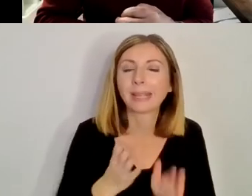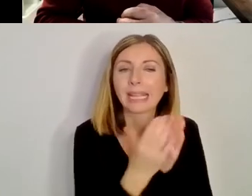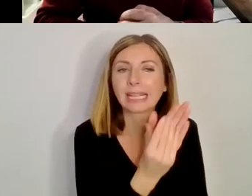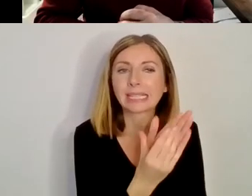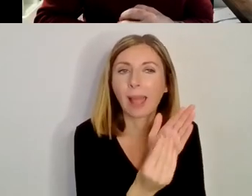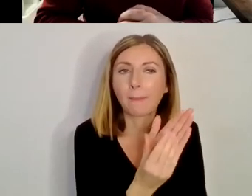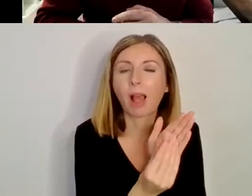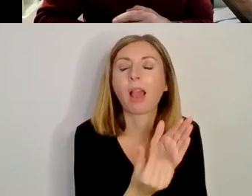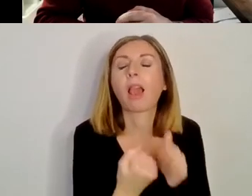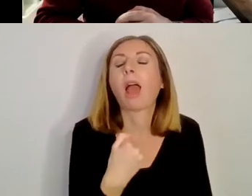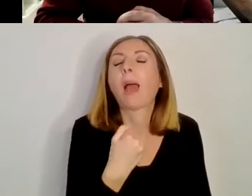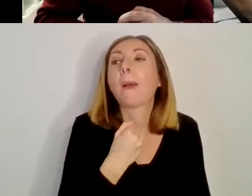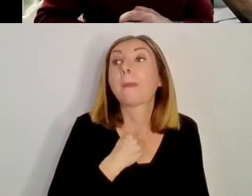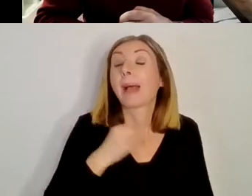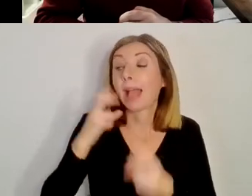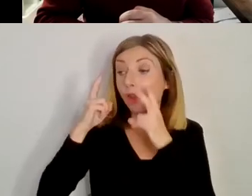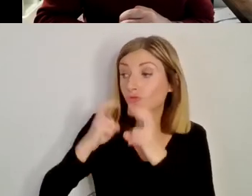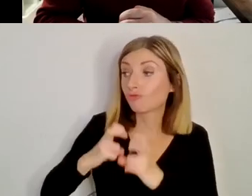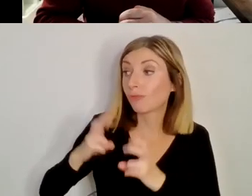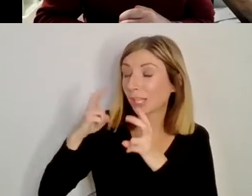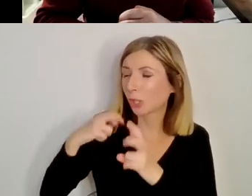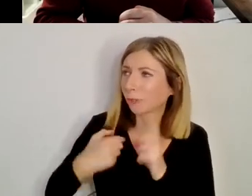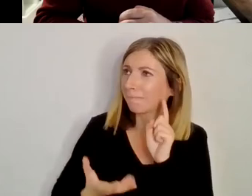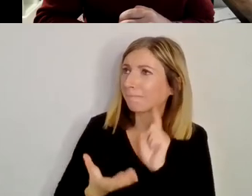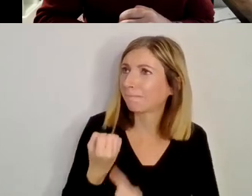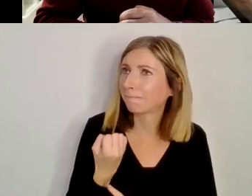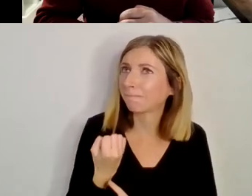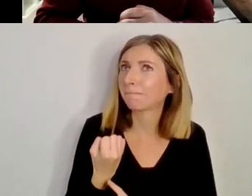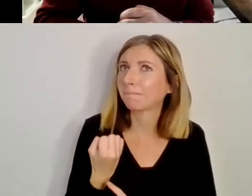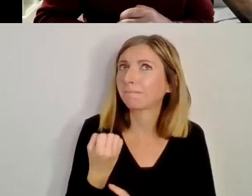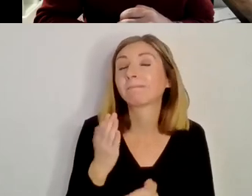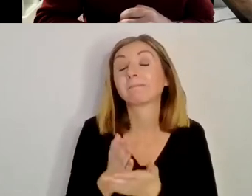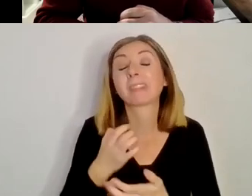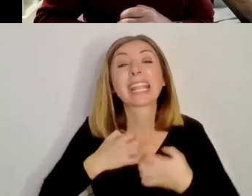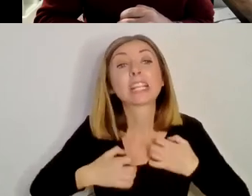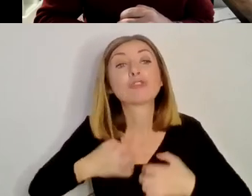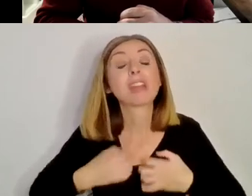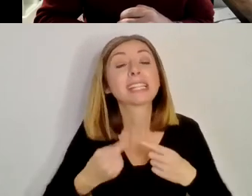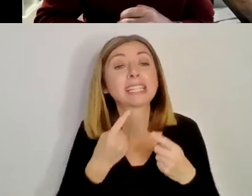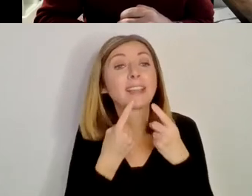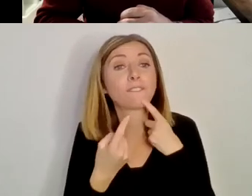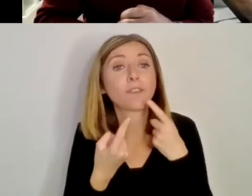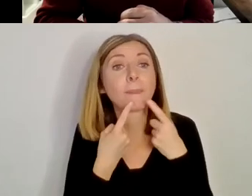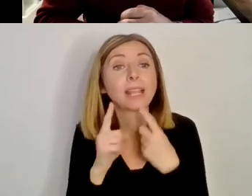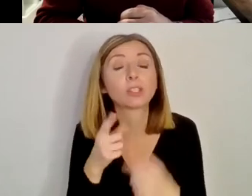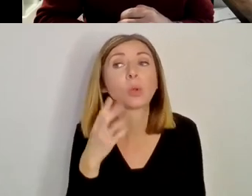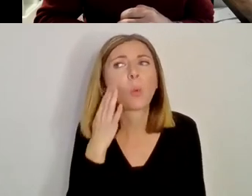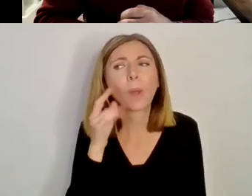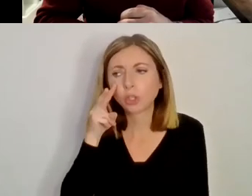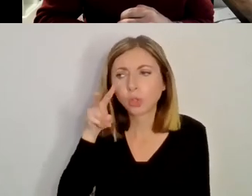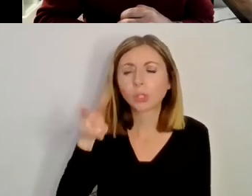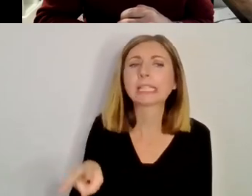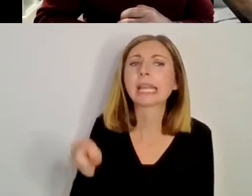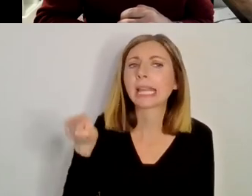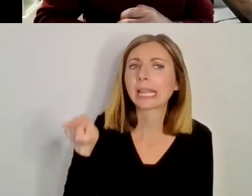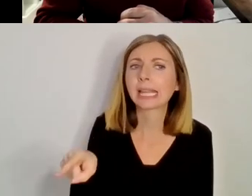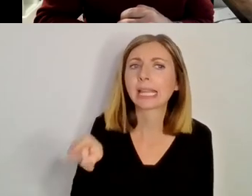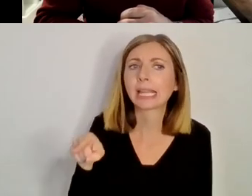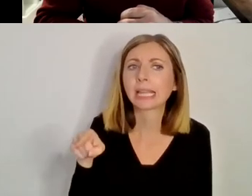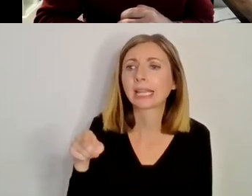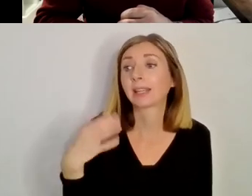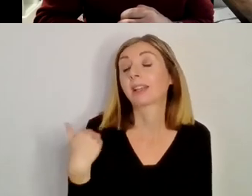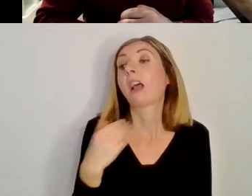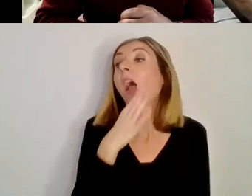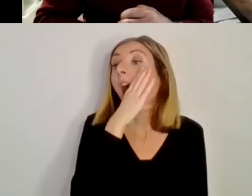of reformation and post-reformation period. And what's really interesting, I think too, is that when you see, uh, the, the, the post